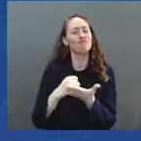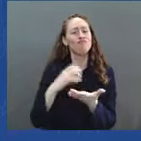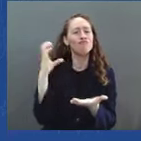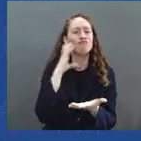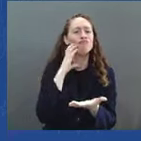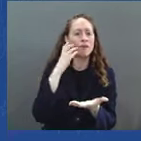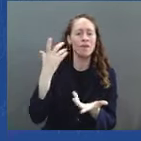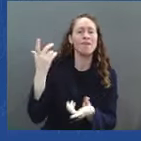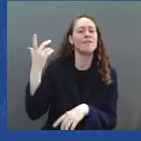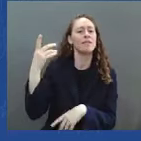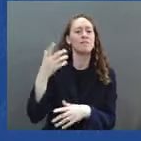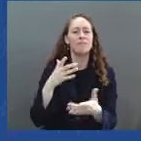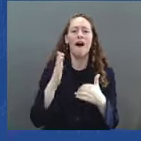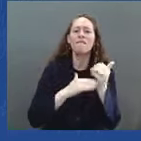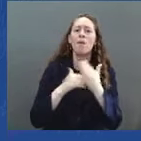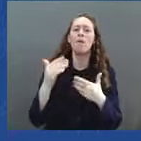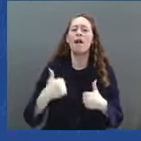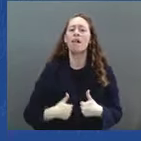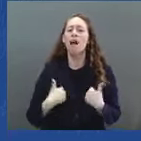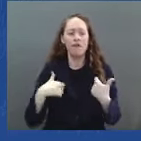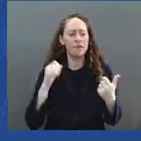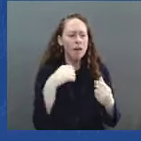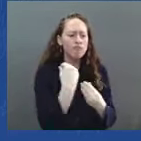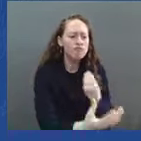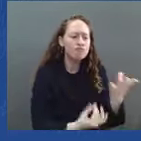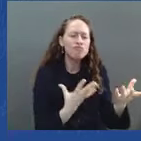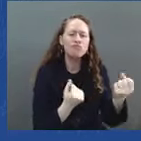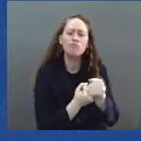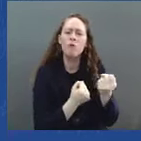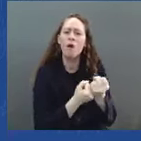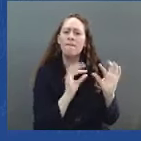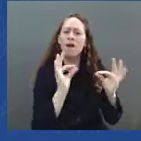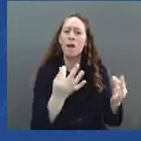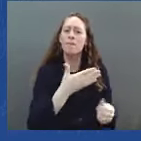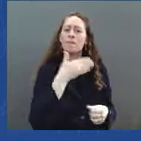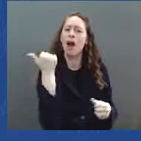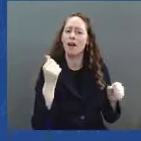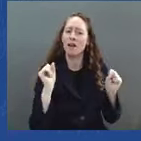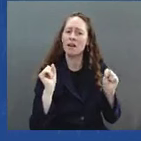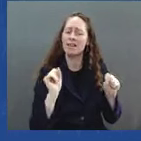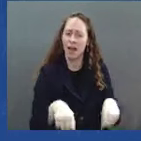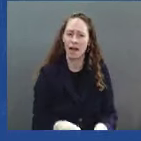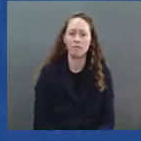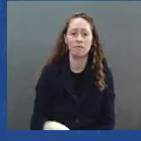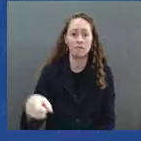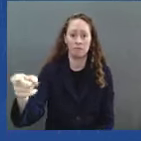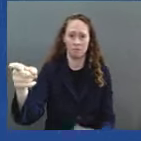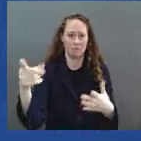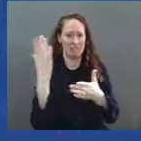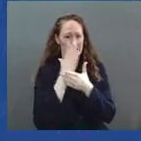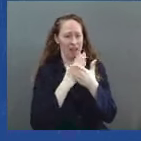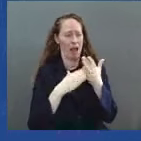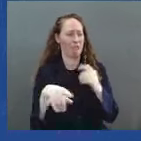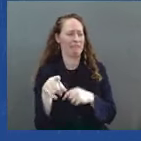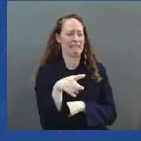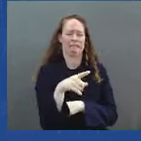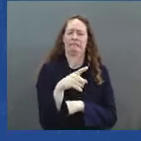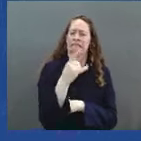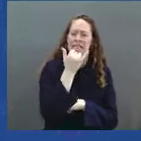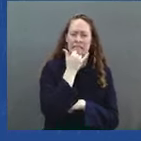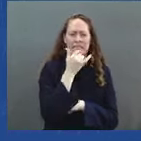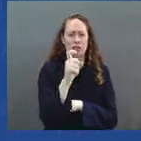We've had this discussion in the past. I don't. I see it as long overdue. So when you hear these numbers,